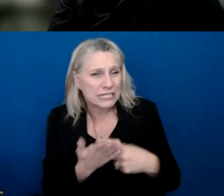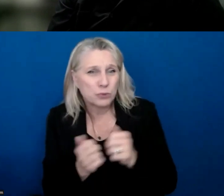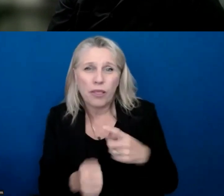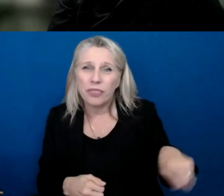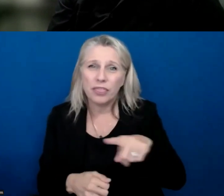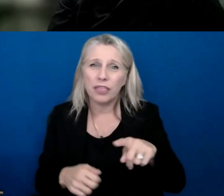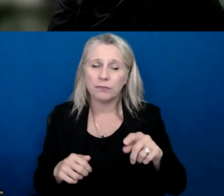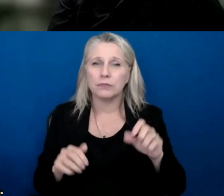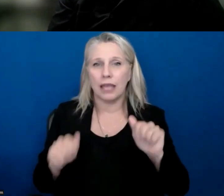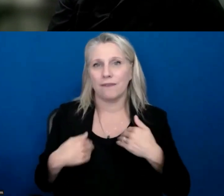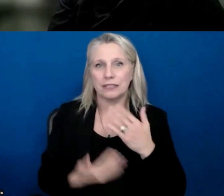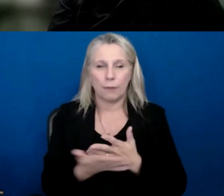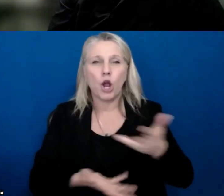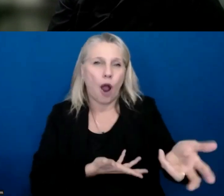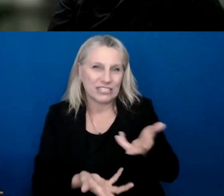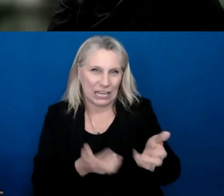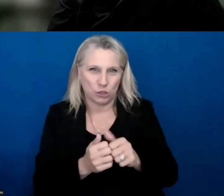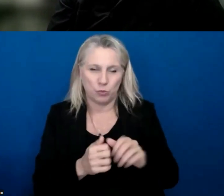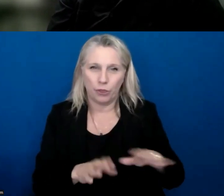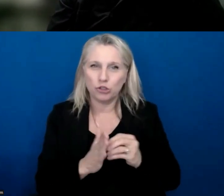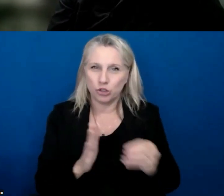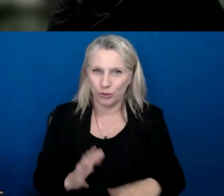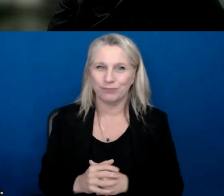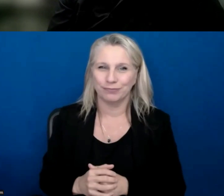they're able to have some of those conversations with them is really great.